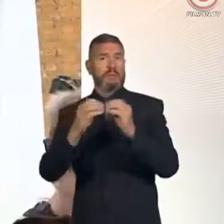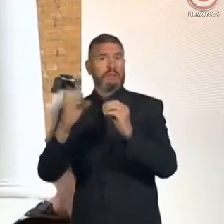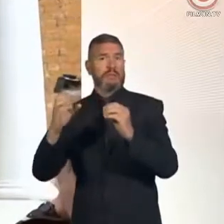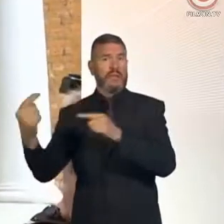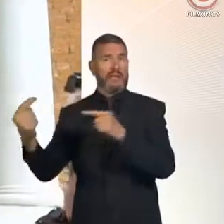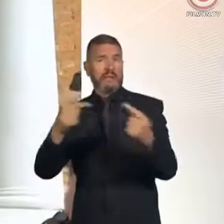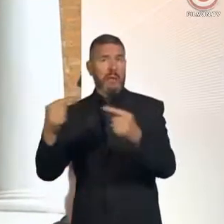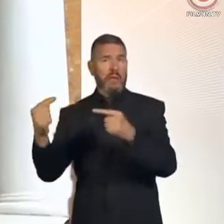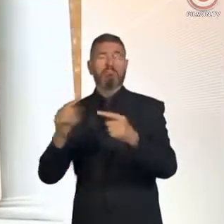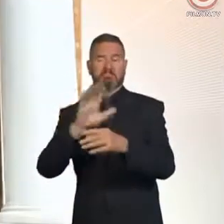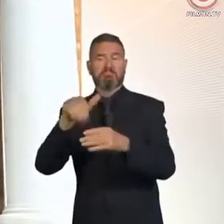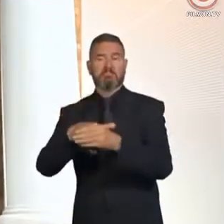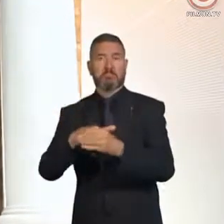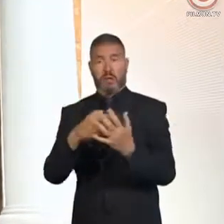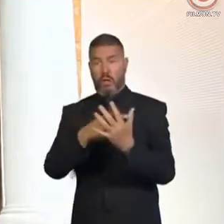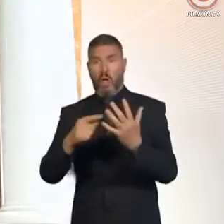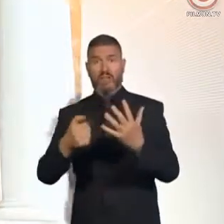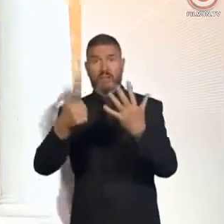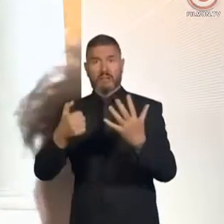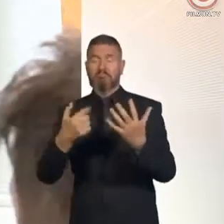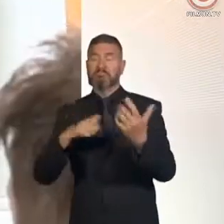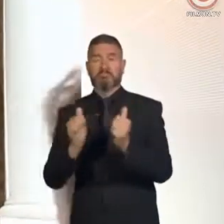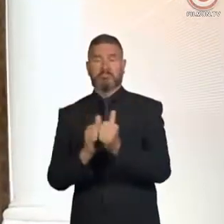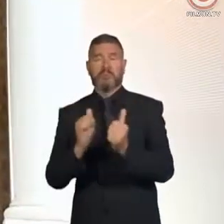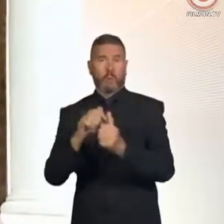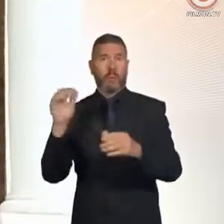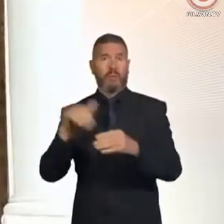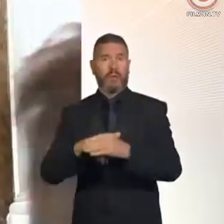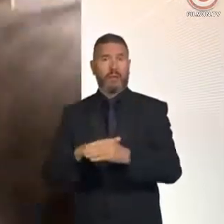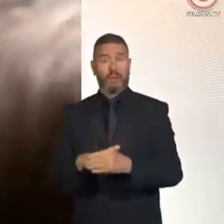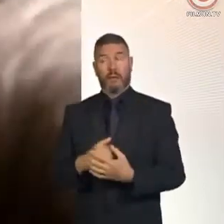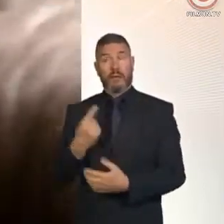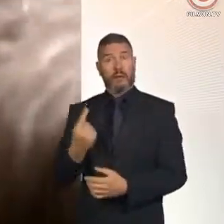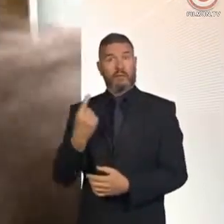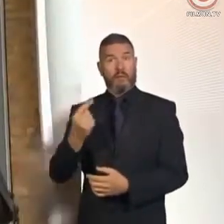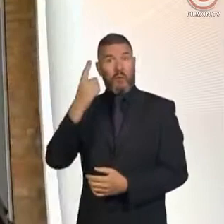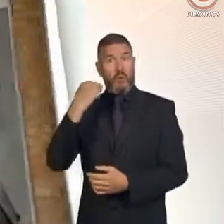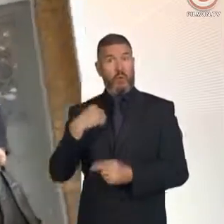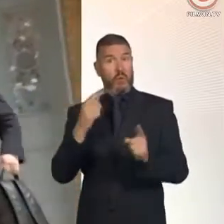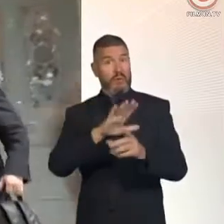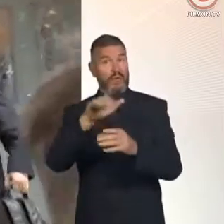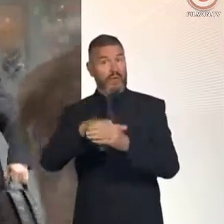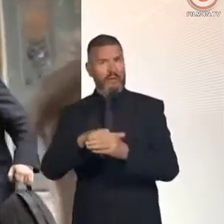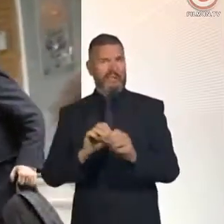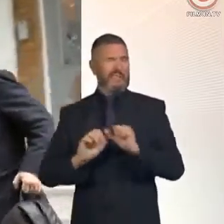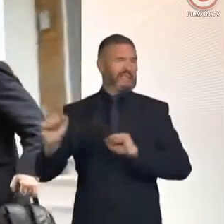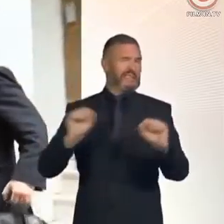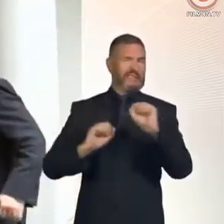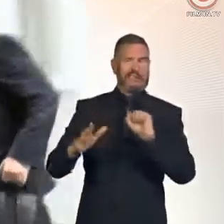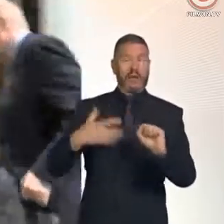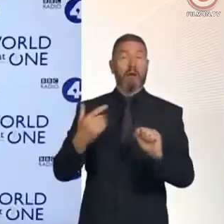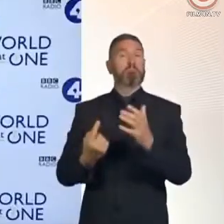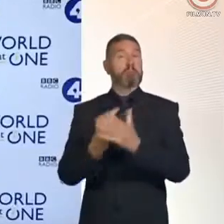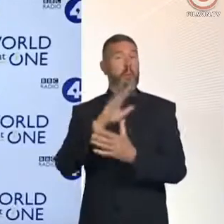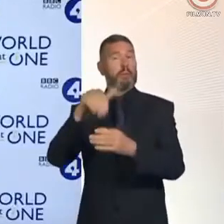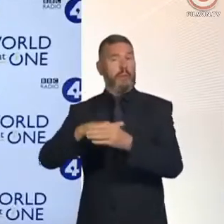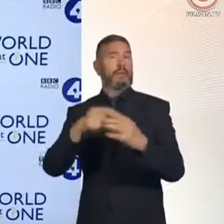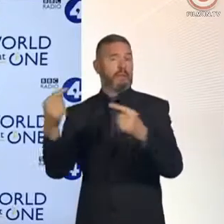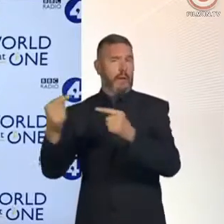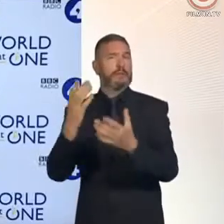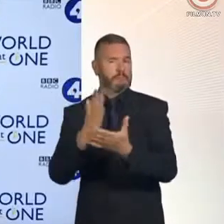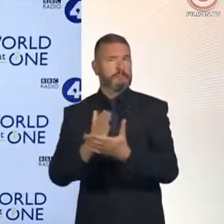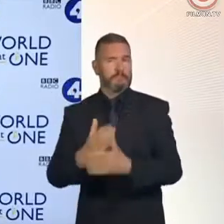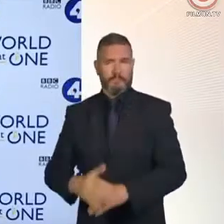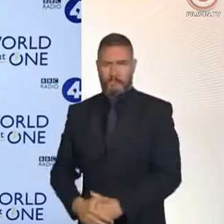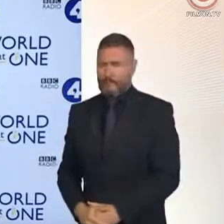All other candidates had already agreed to take part. The former foreign secretary had faced accusations of avoiding media scrutiny. What